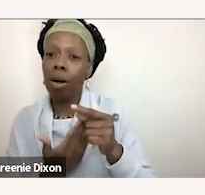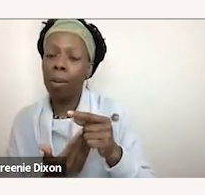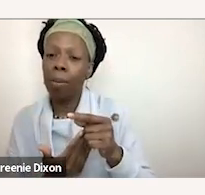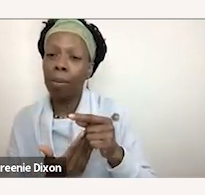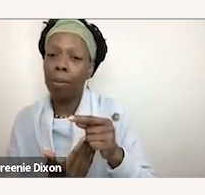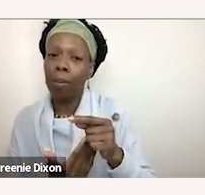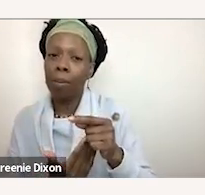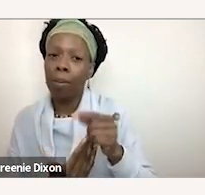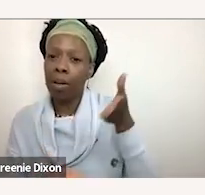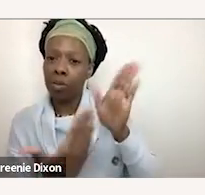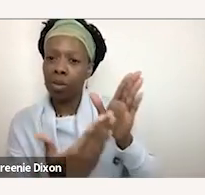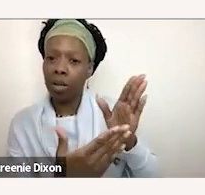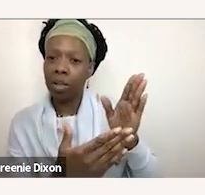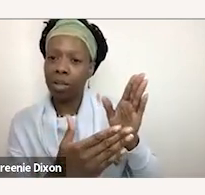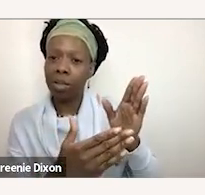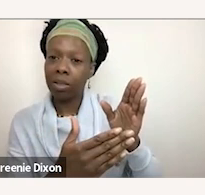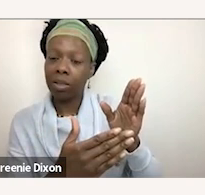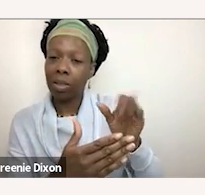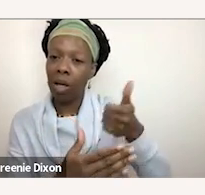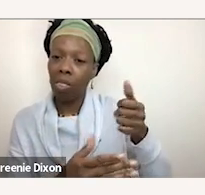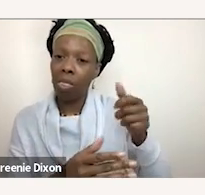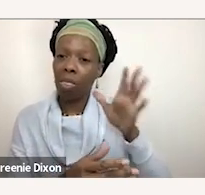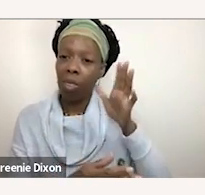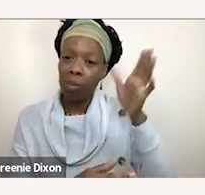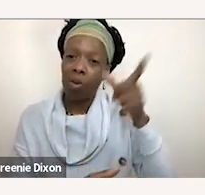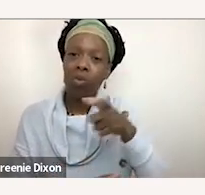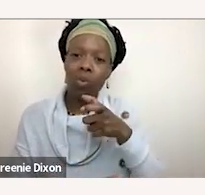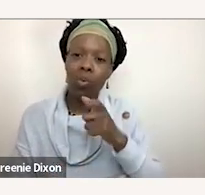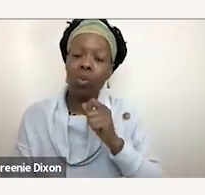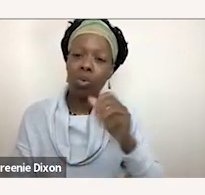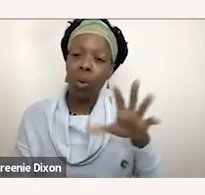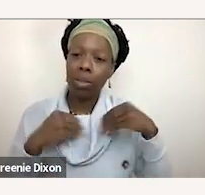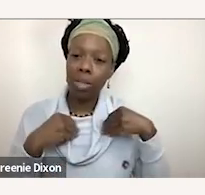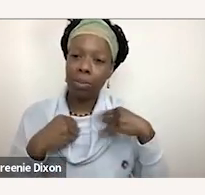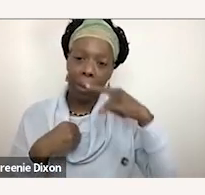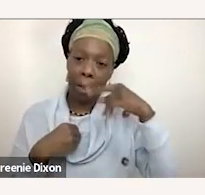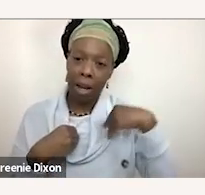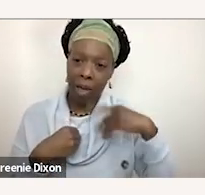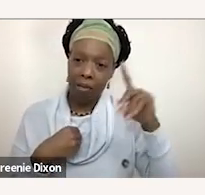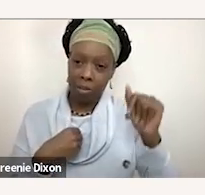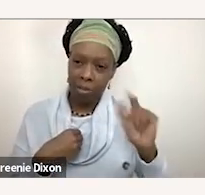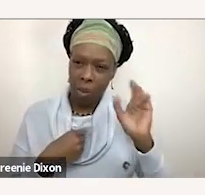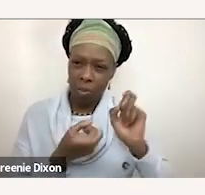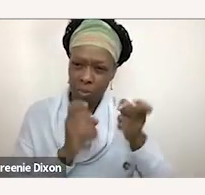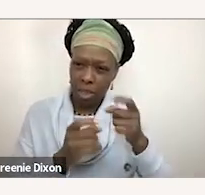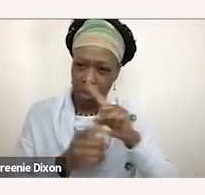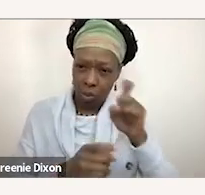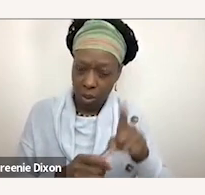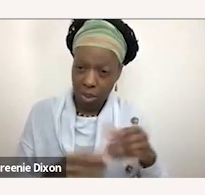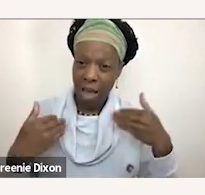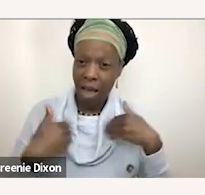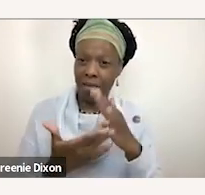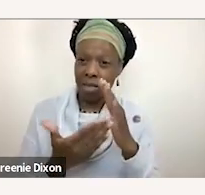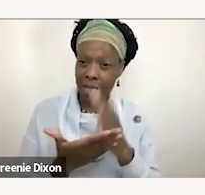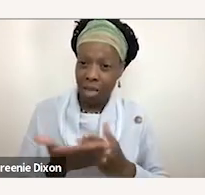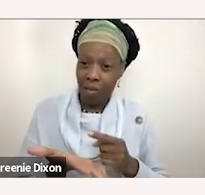of their child to having a disability or and and i'm gonna reframe it a little bit and also say are there resources as part of